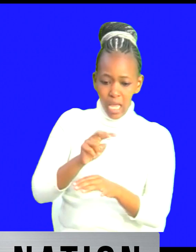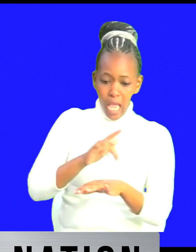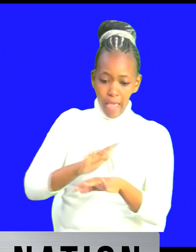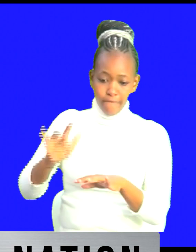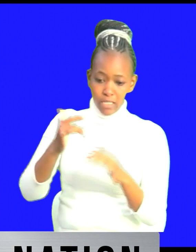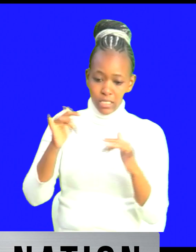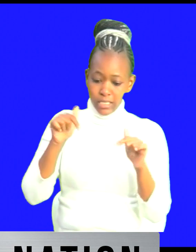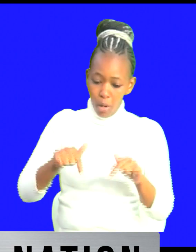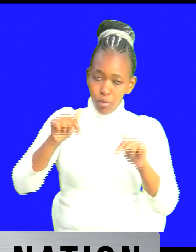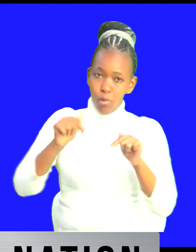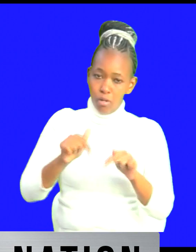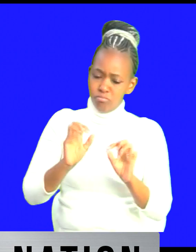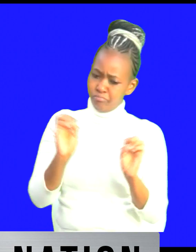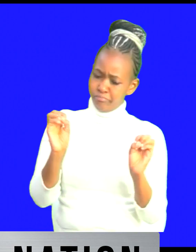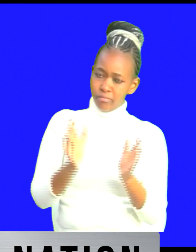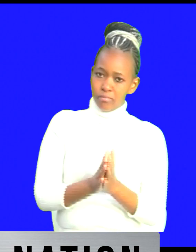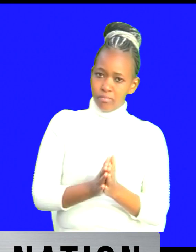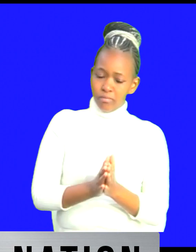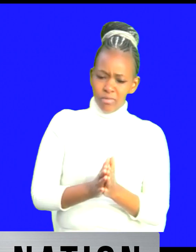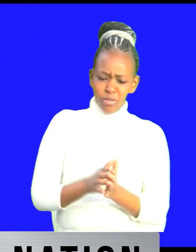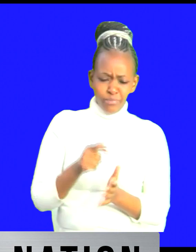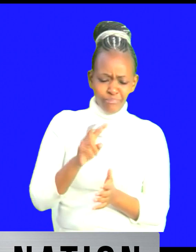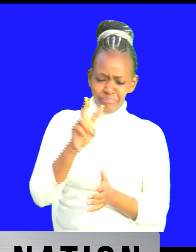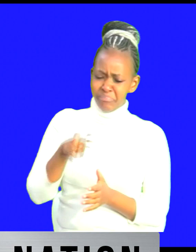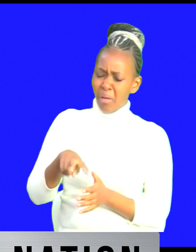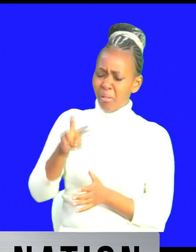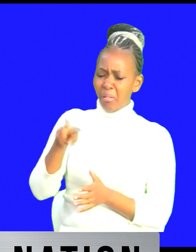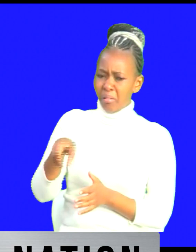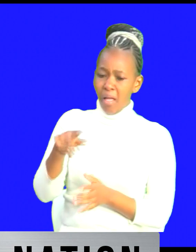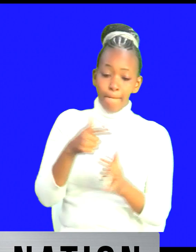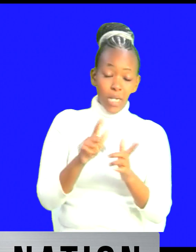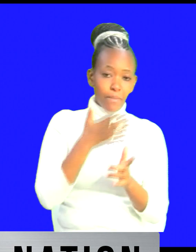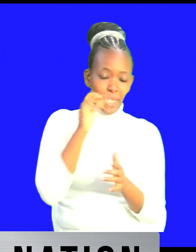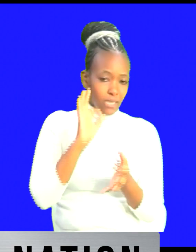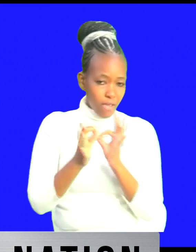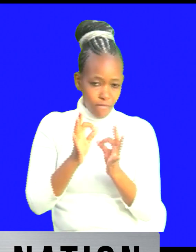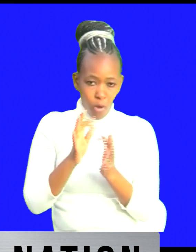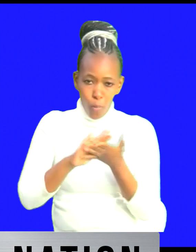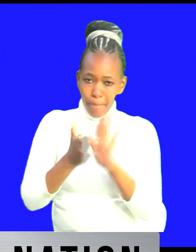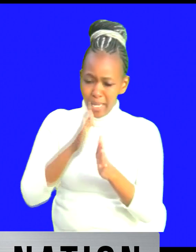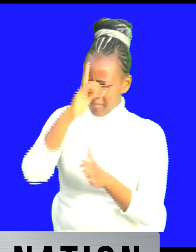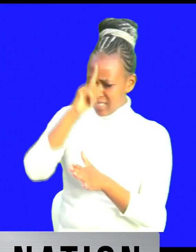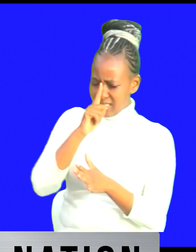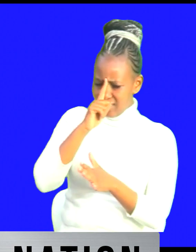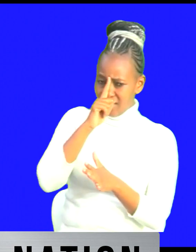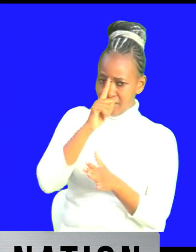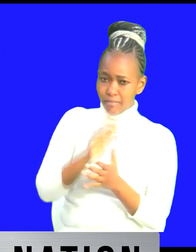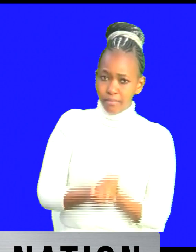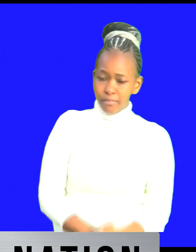then and uh tunapuza to maneno but i wish we could take things serious follow these things up